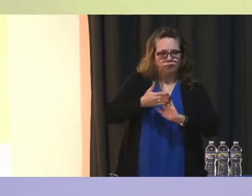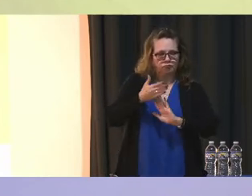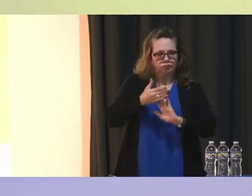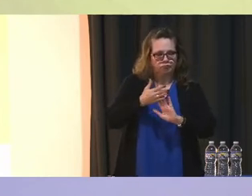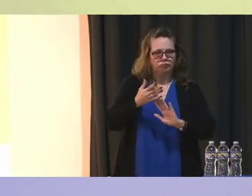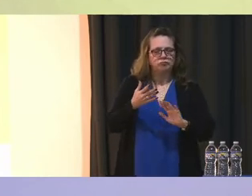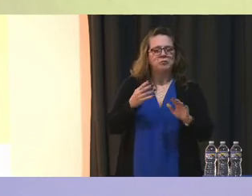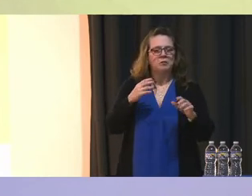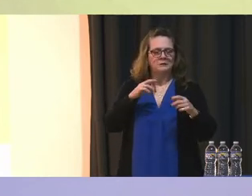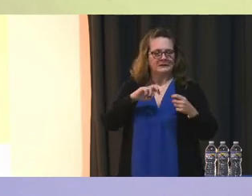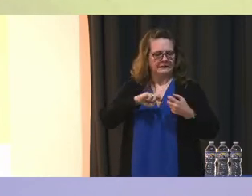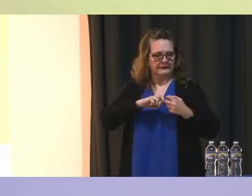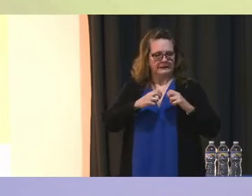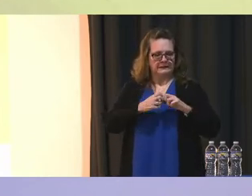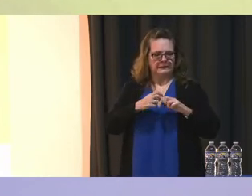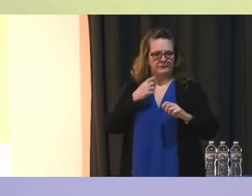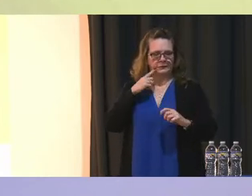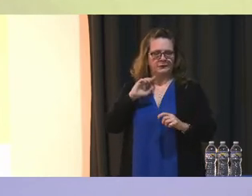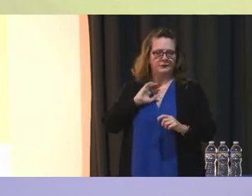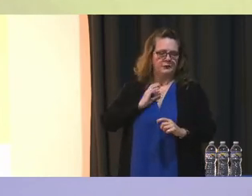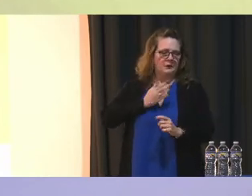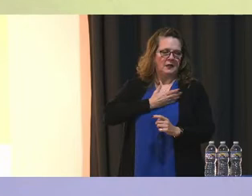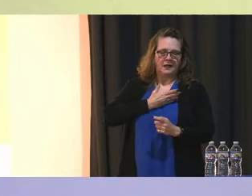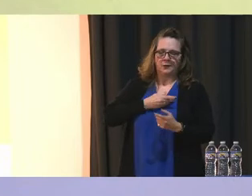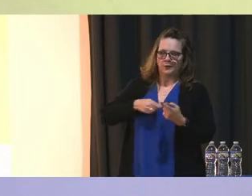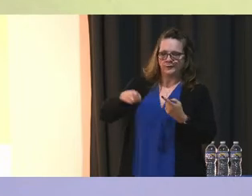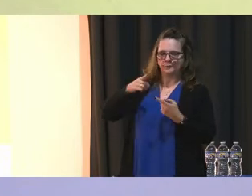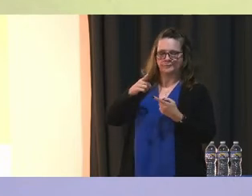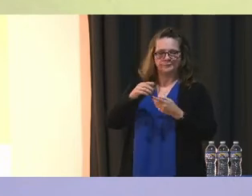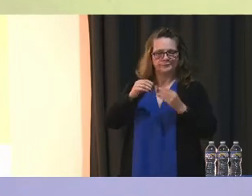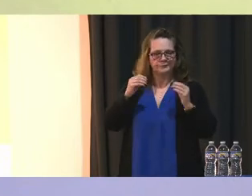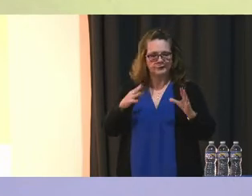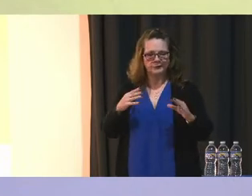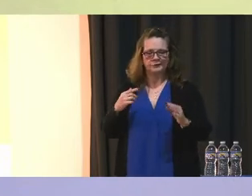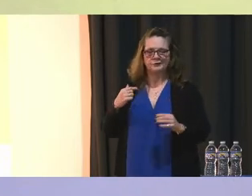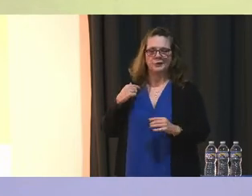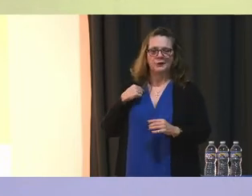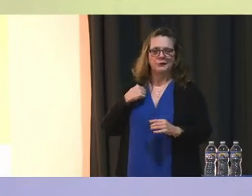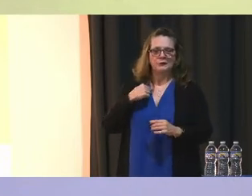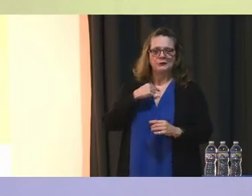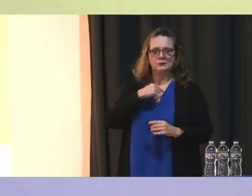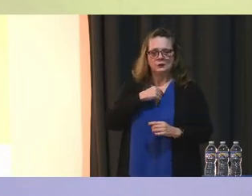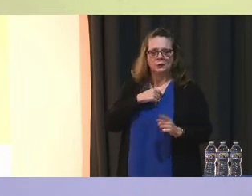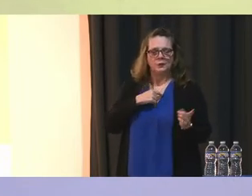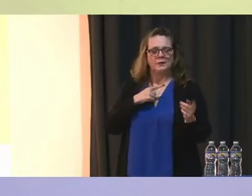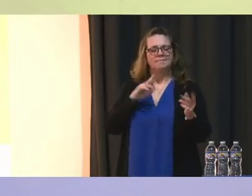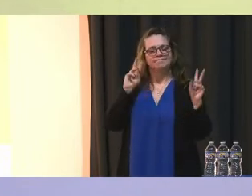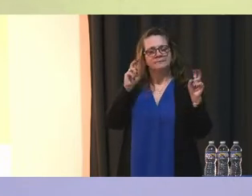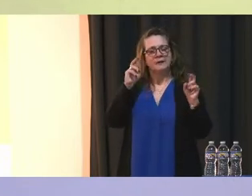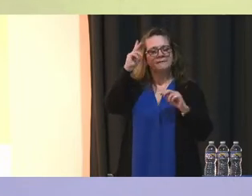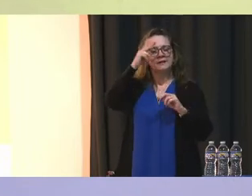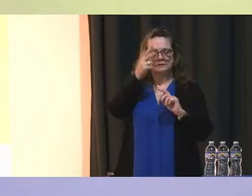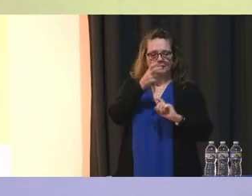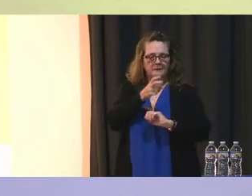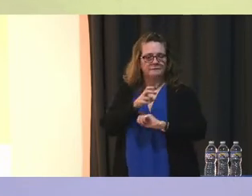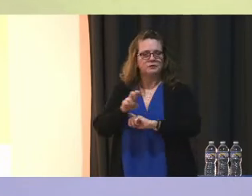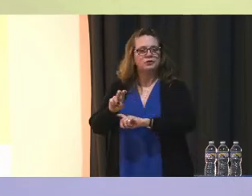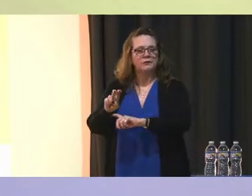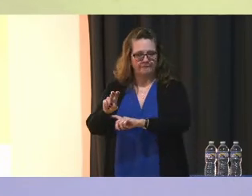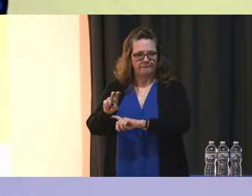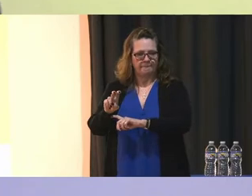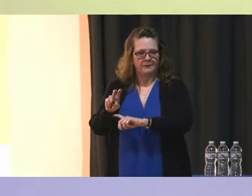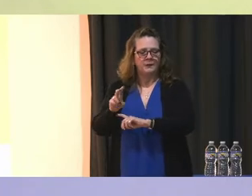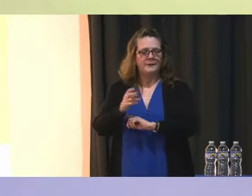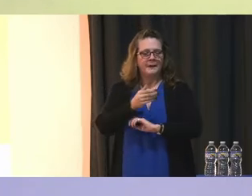it difficult for our scholars. So, we recently made that philosophical shift to ensure that we had